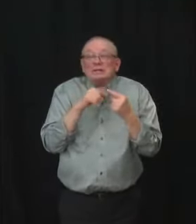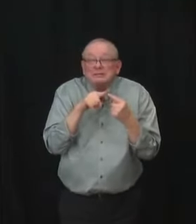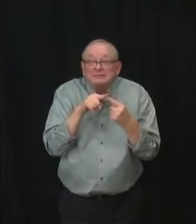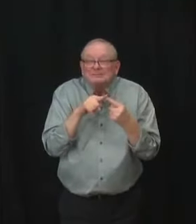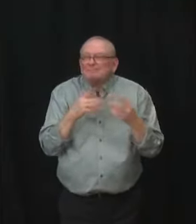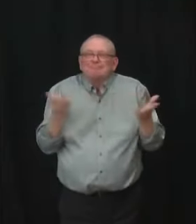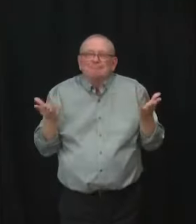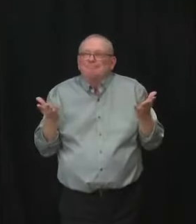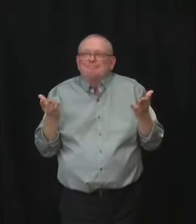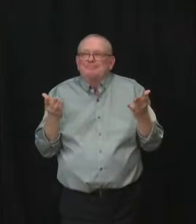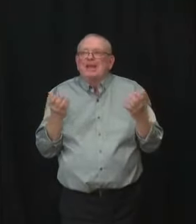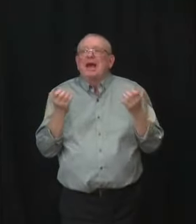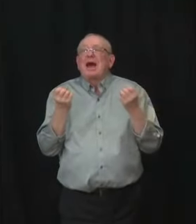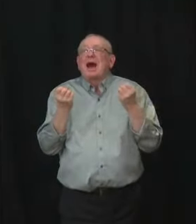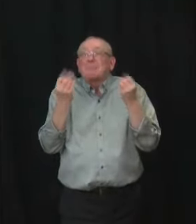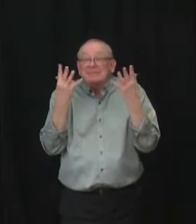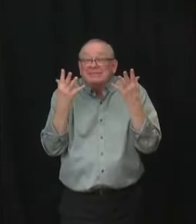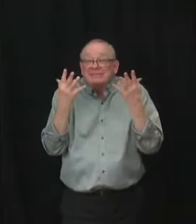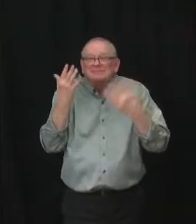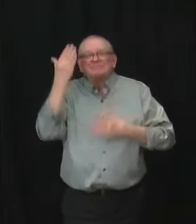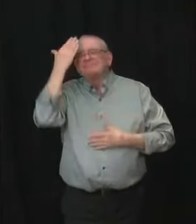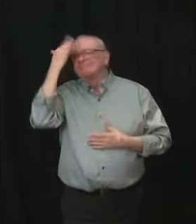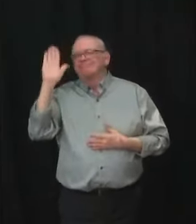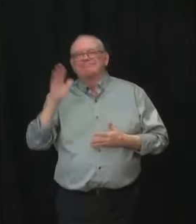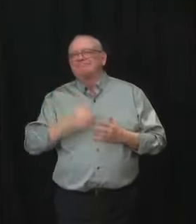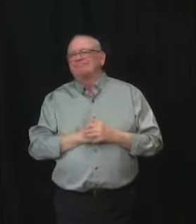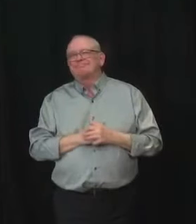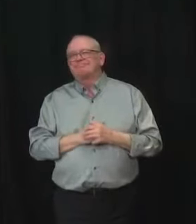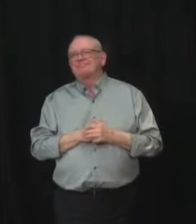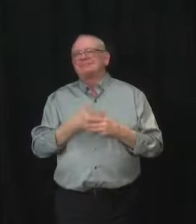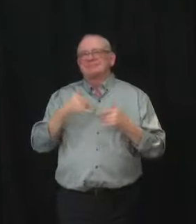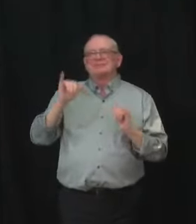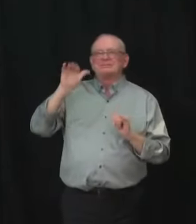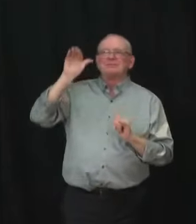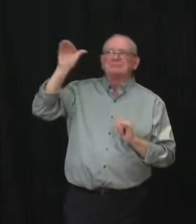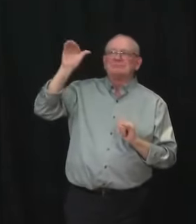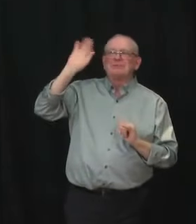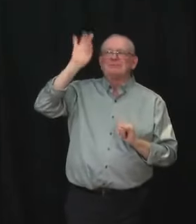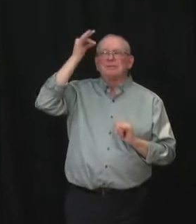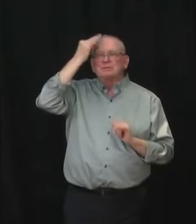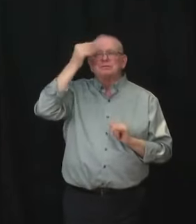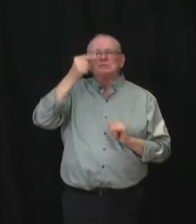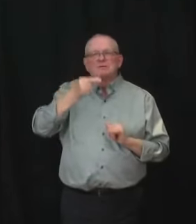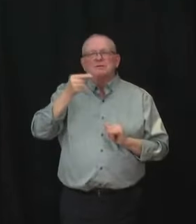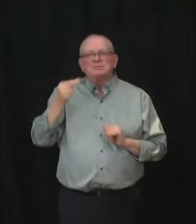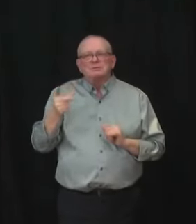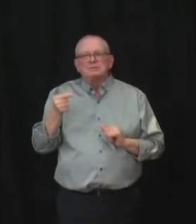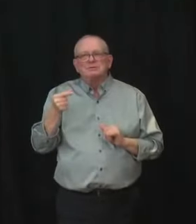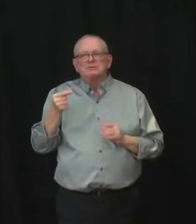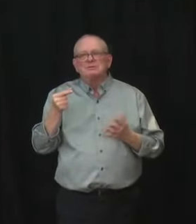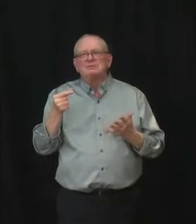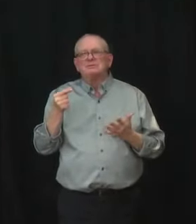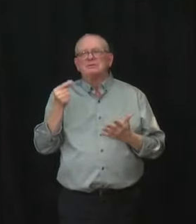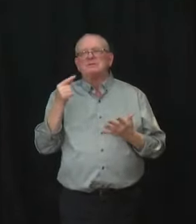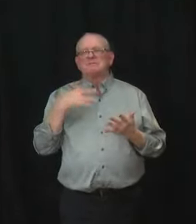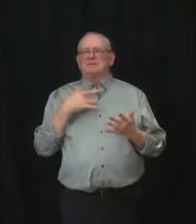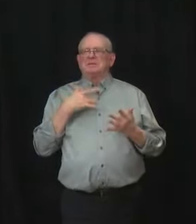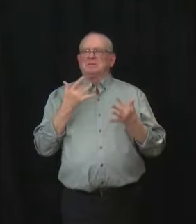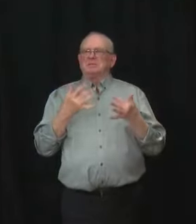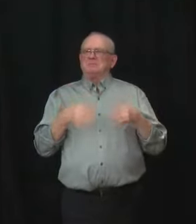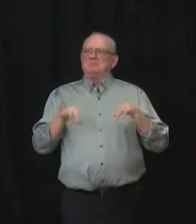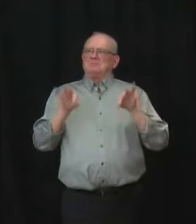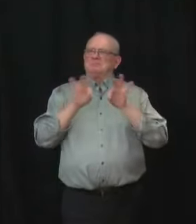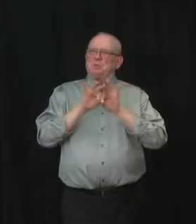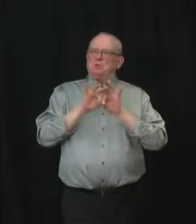uh more courses of treatment uh because we believe that this can be a uh another tool in the toolkit to reduce the impact on